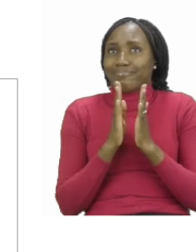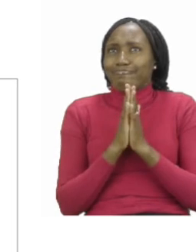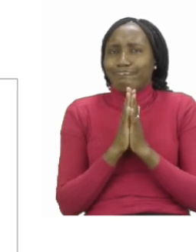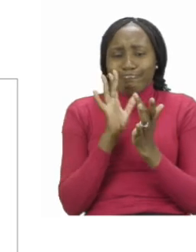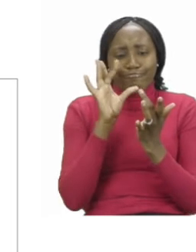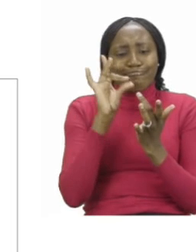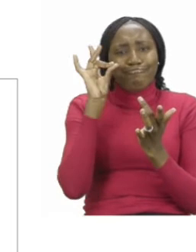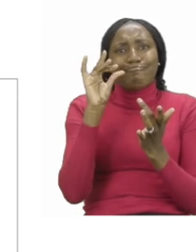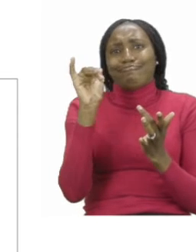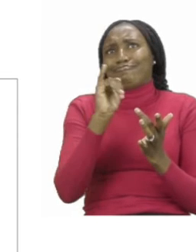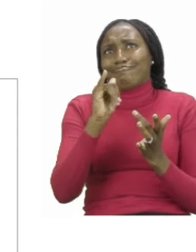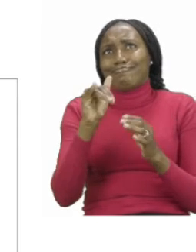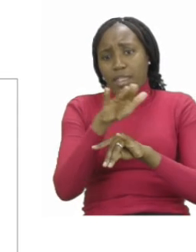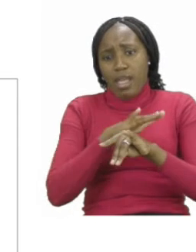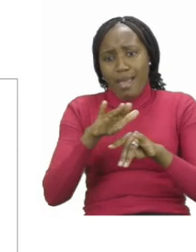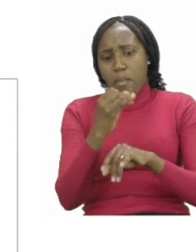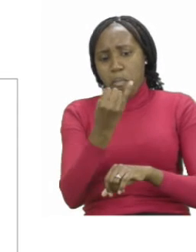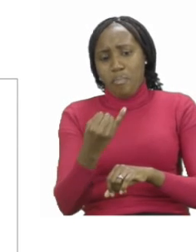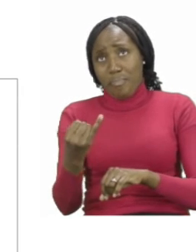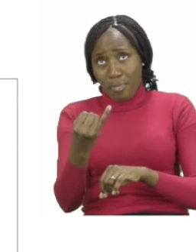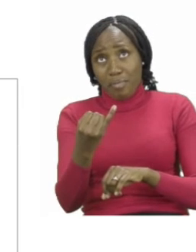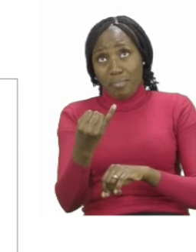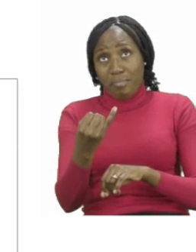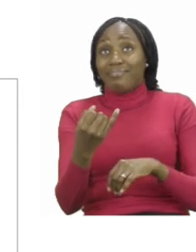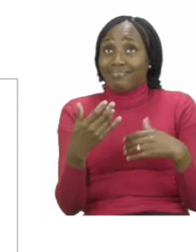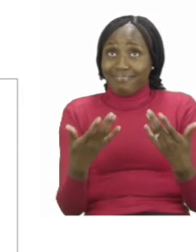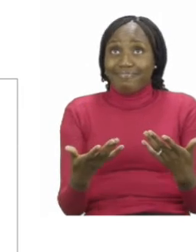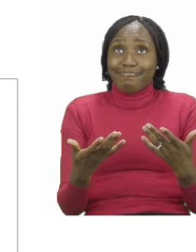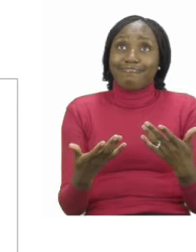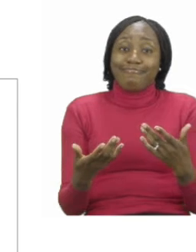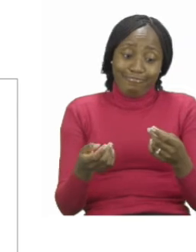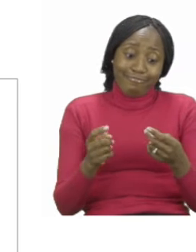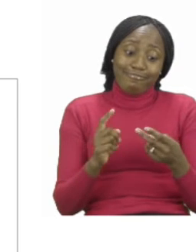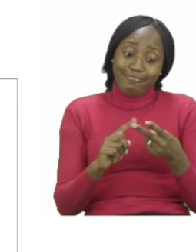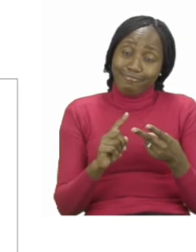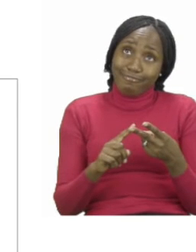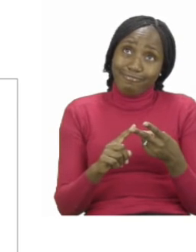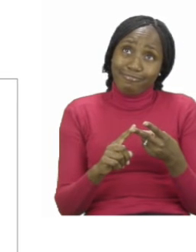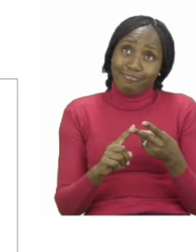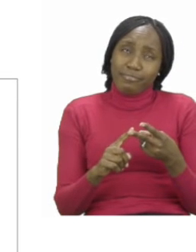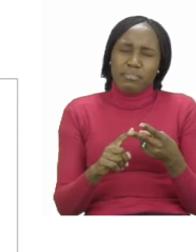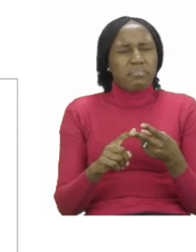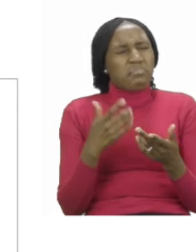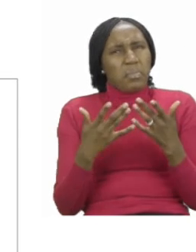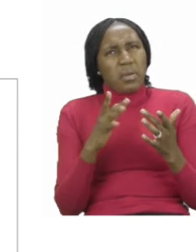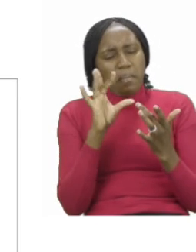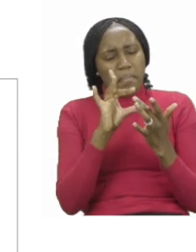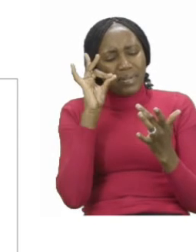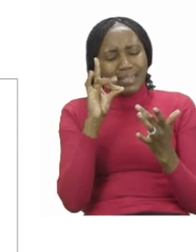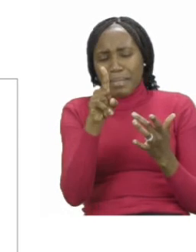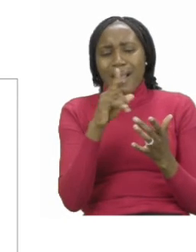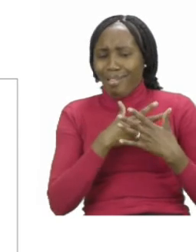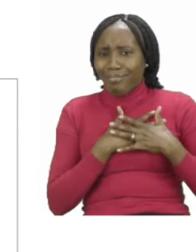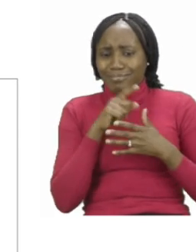what animal you want to draw. You can maybe even choose your favorite